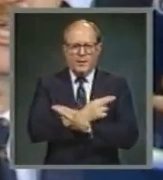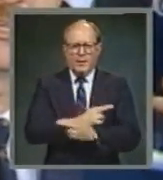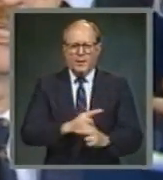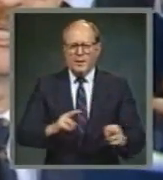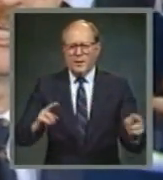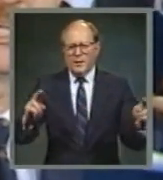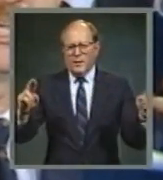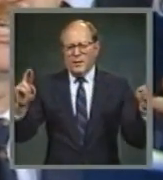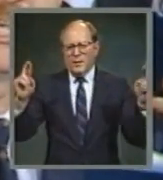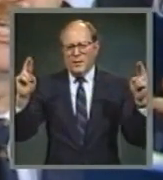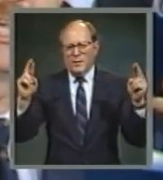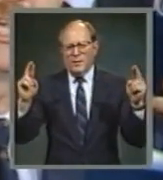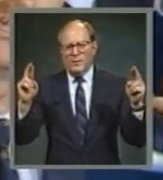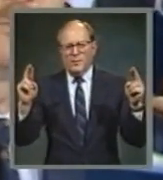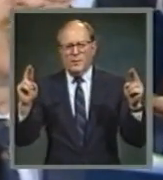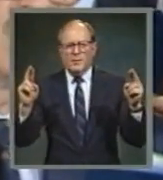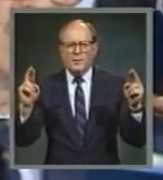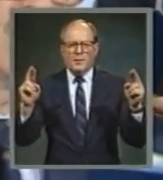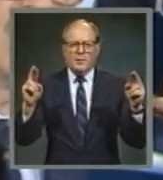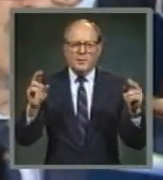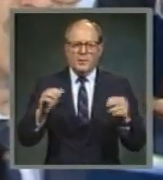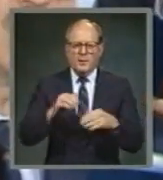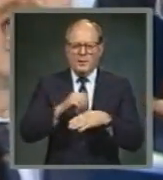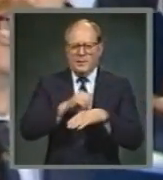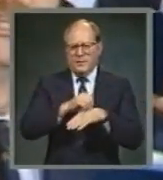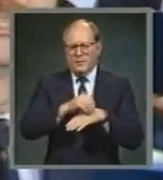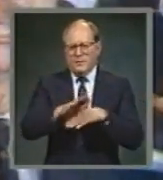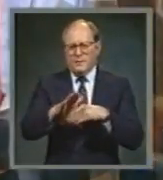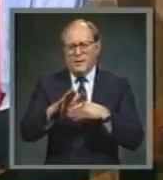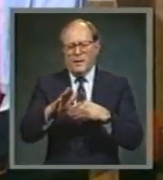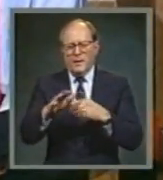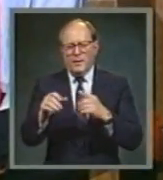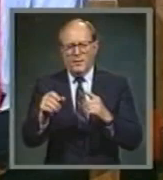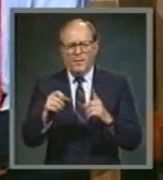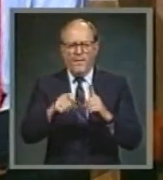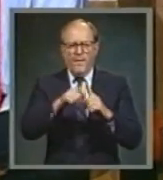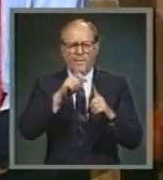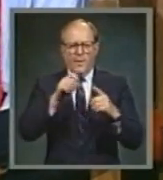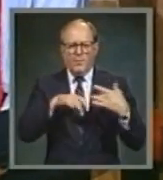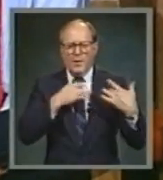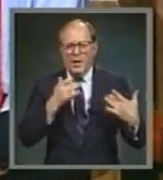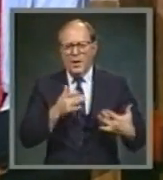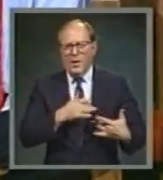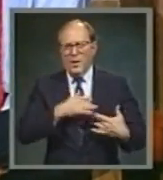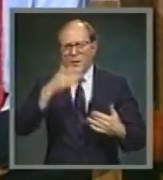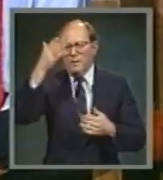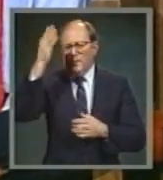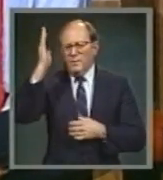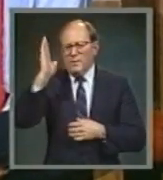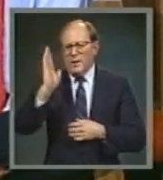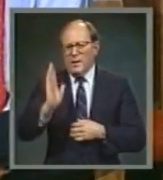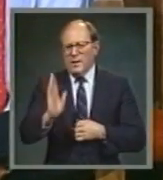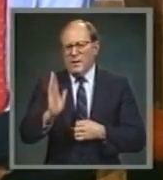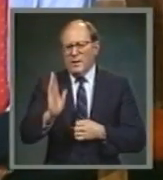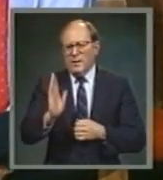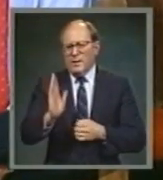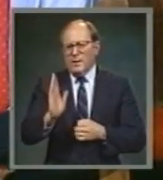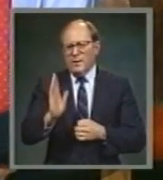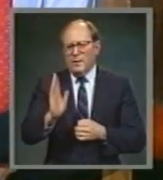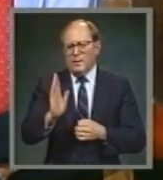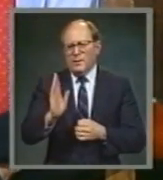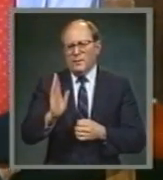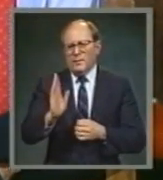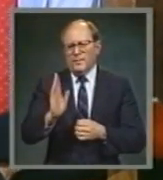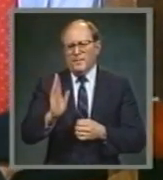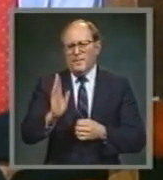Redeemer, sent from the heart of God